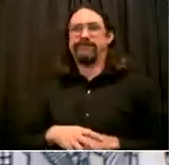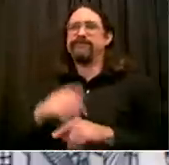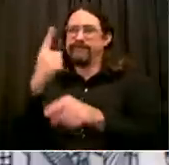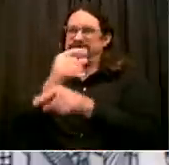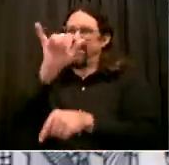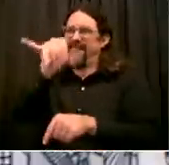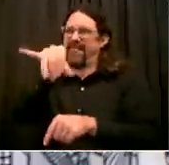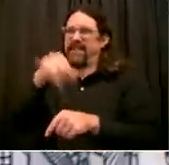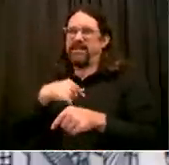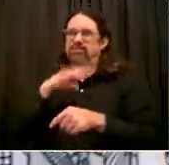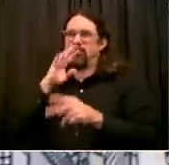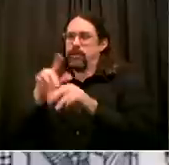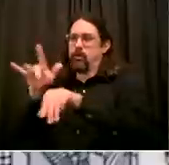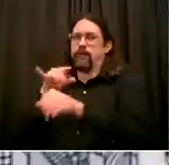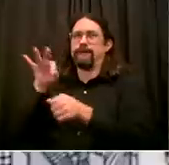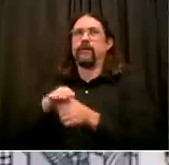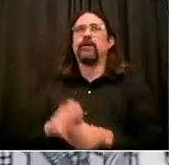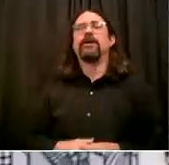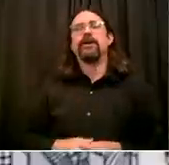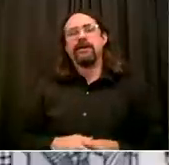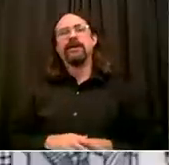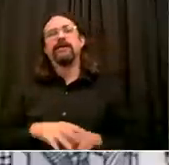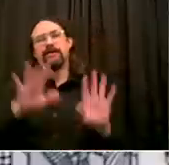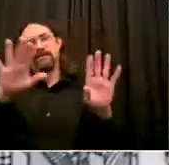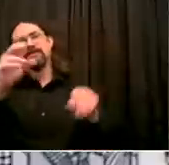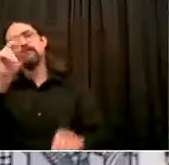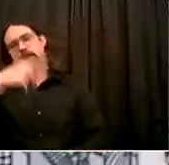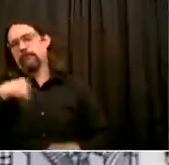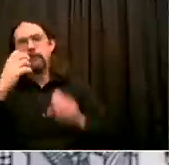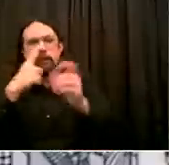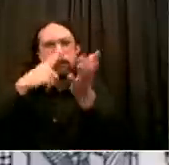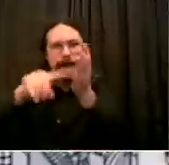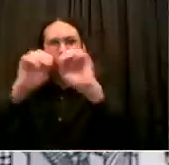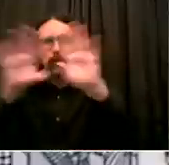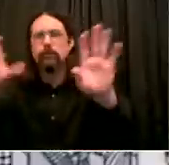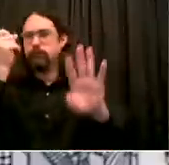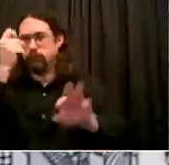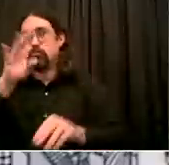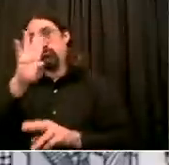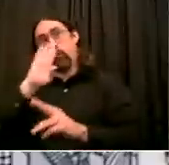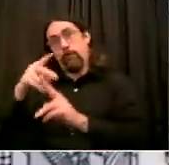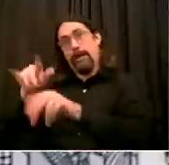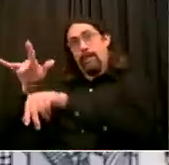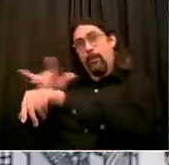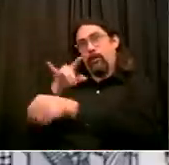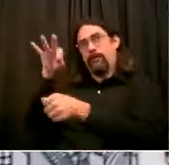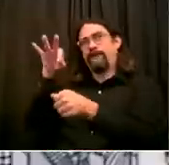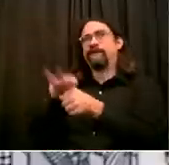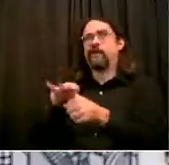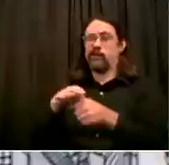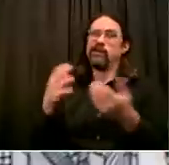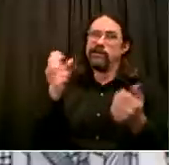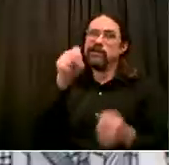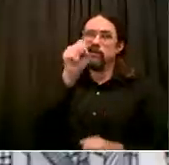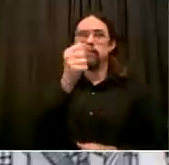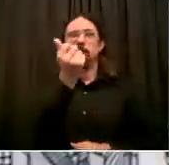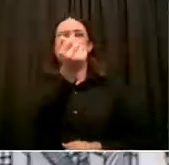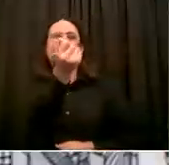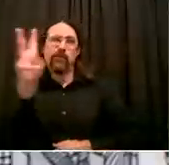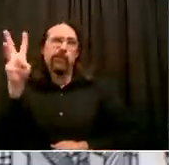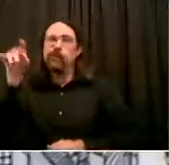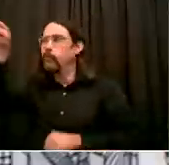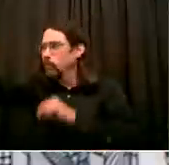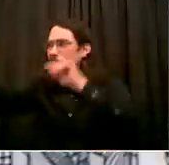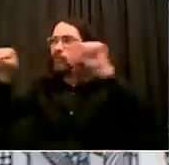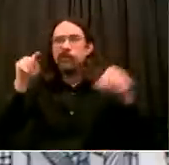sites as make sense for really reaching people and making voting a positive, easy experience. But for this year, I think we're going to, the